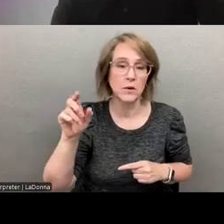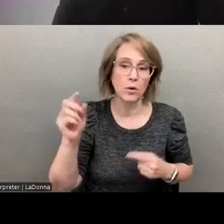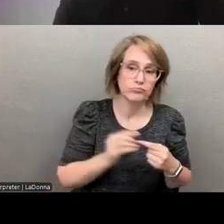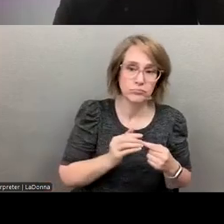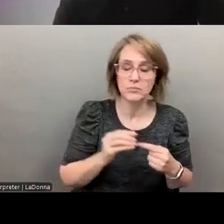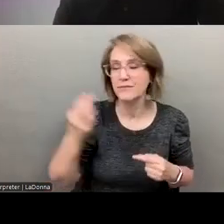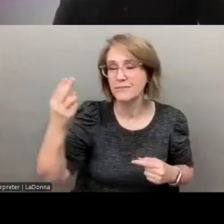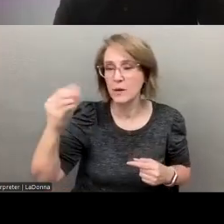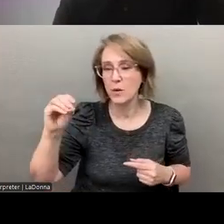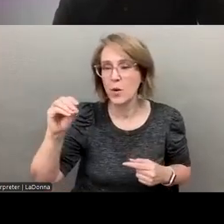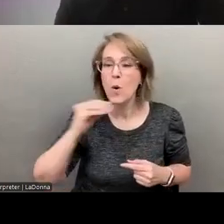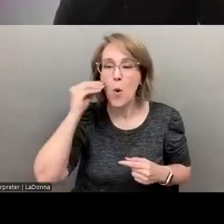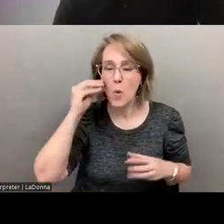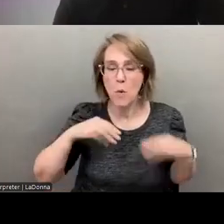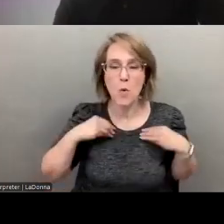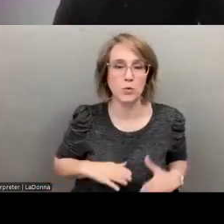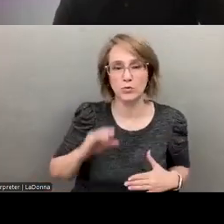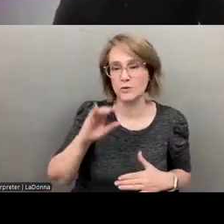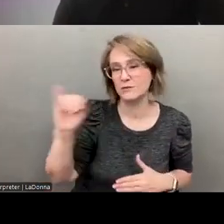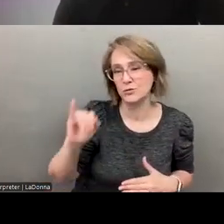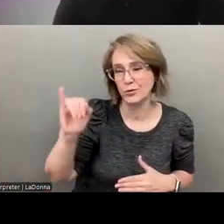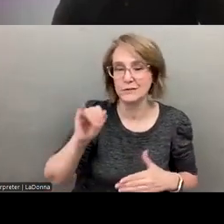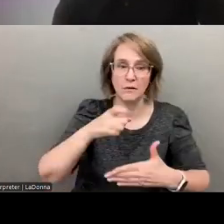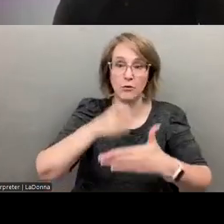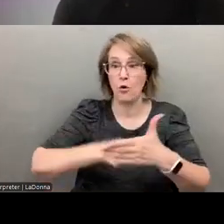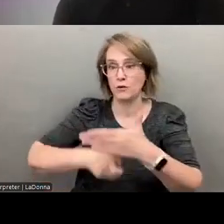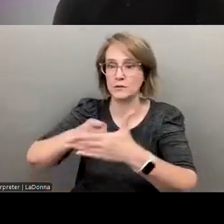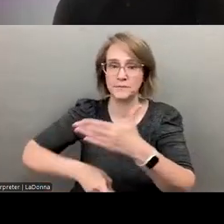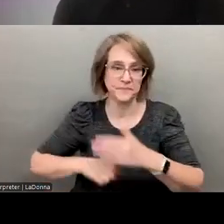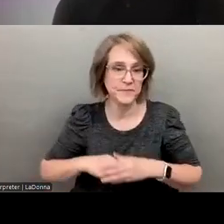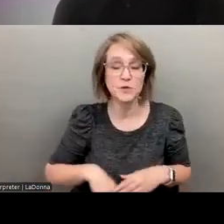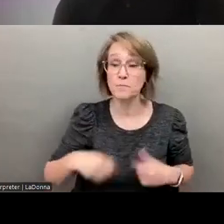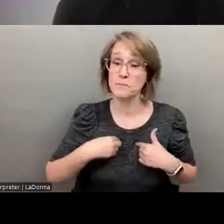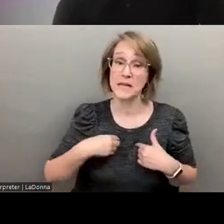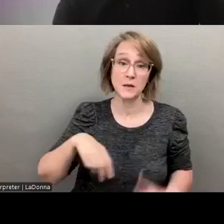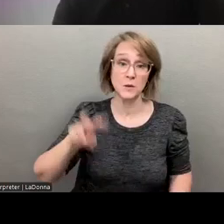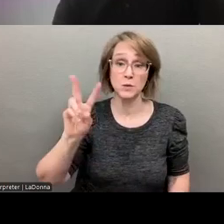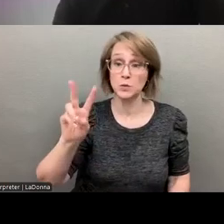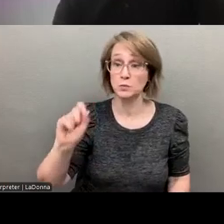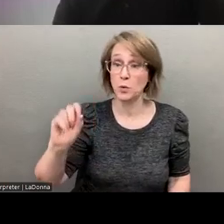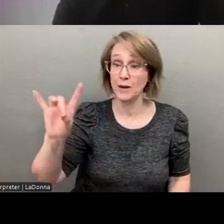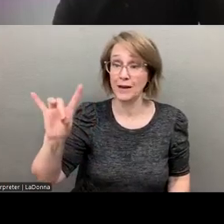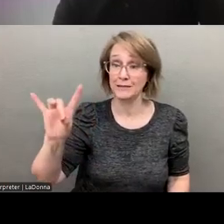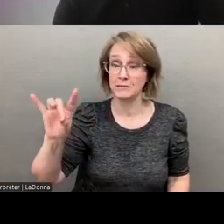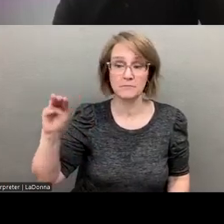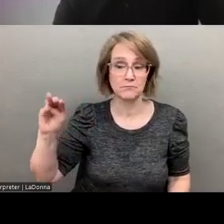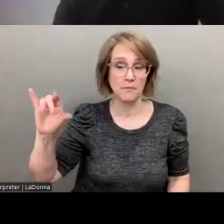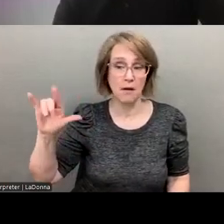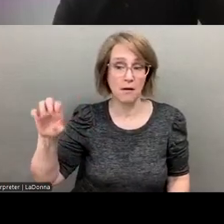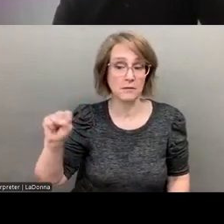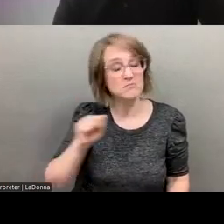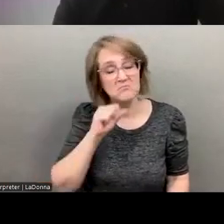very important measures about, about the risk. Um, so 2.8 miles is not, it's not bad. Um, the,